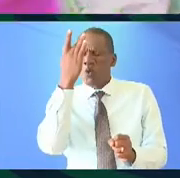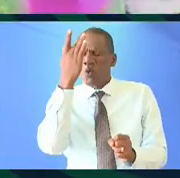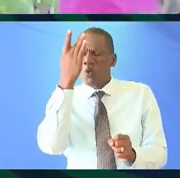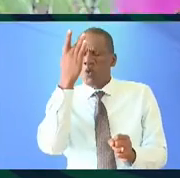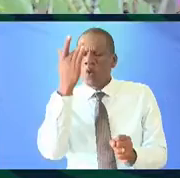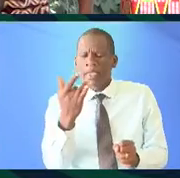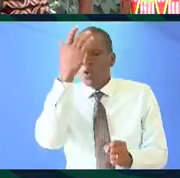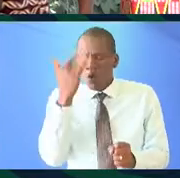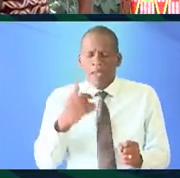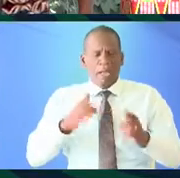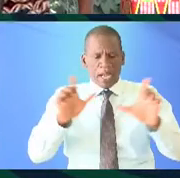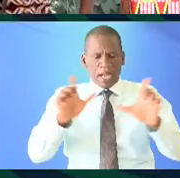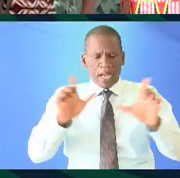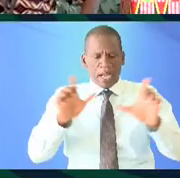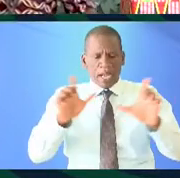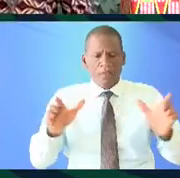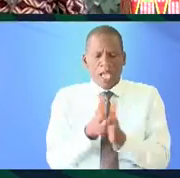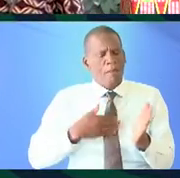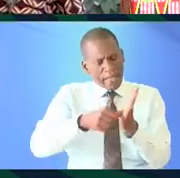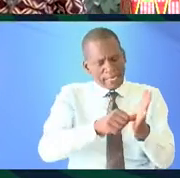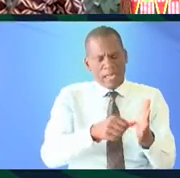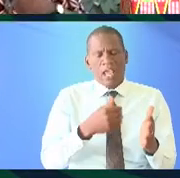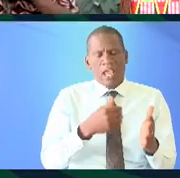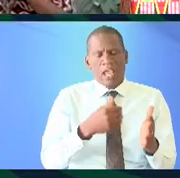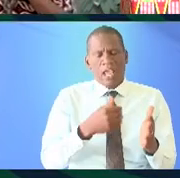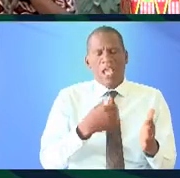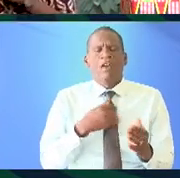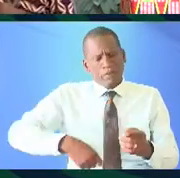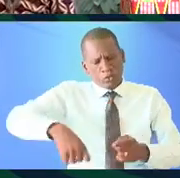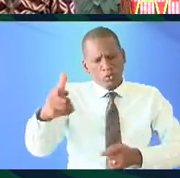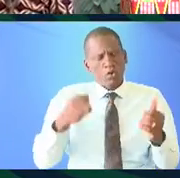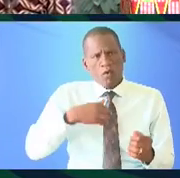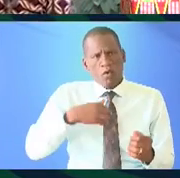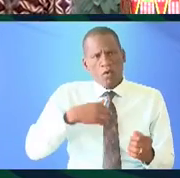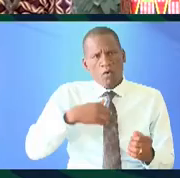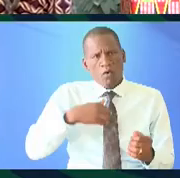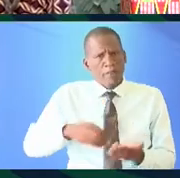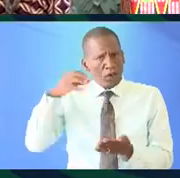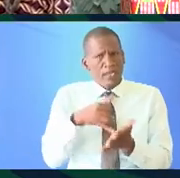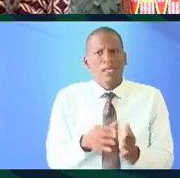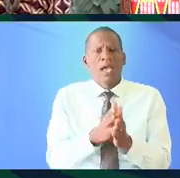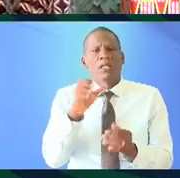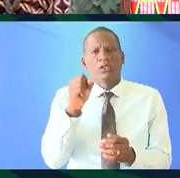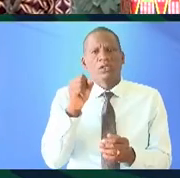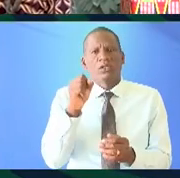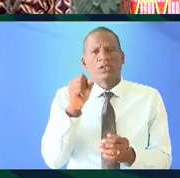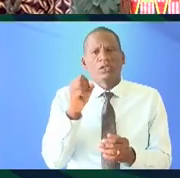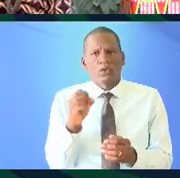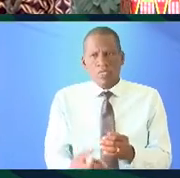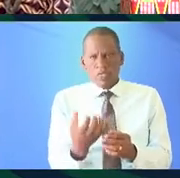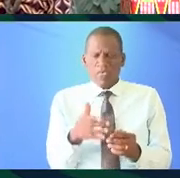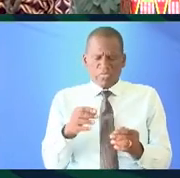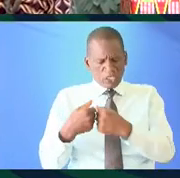why why is my language and my identity having to be sold for me to learn it and so